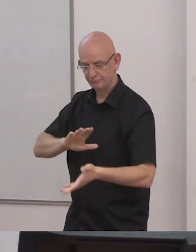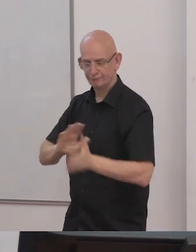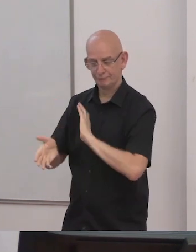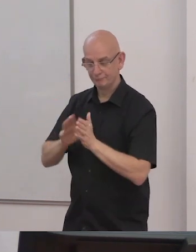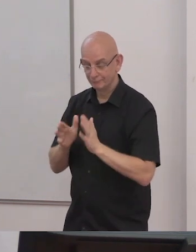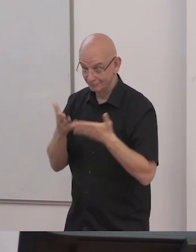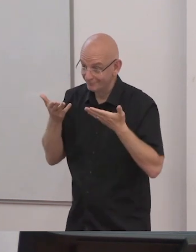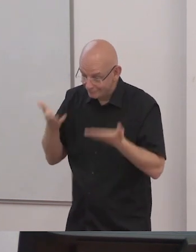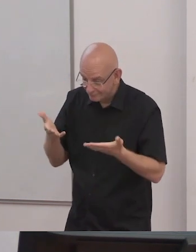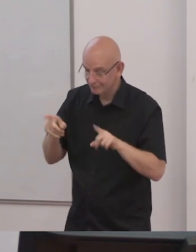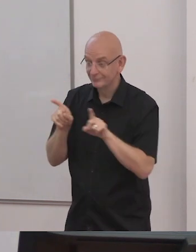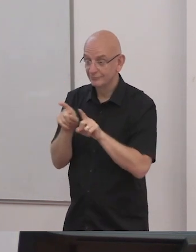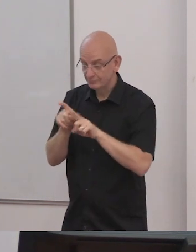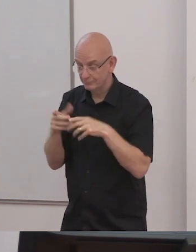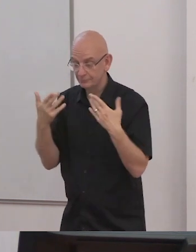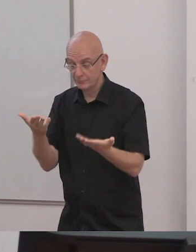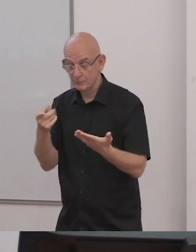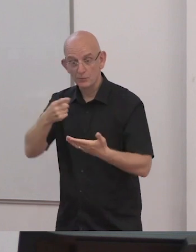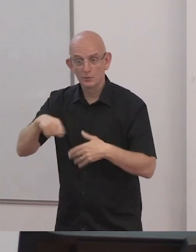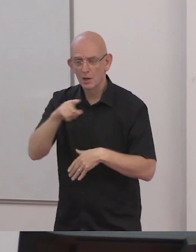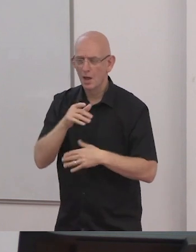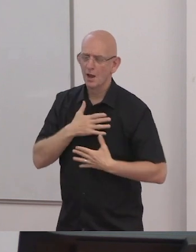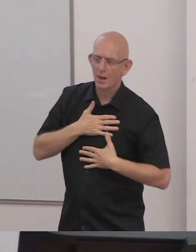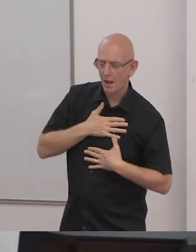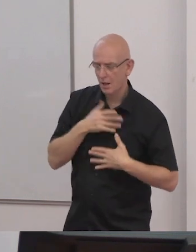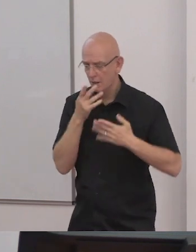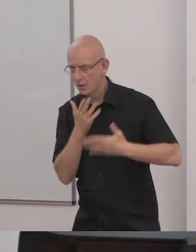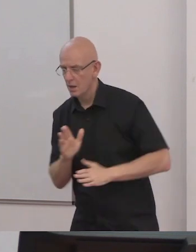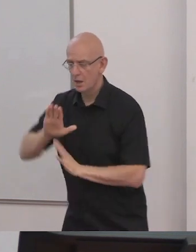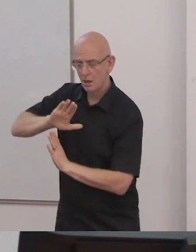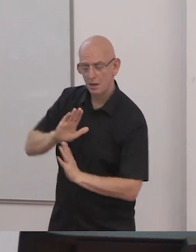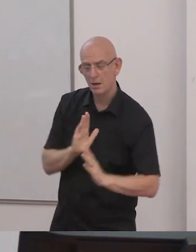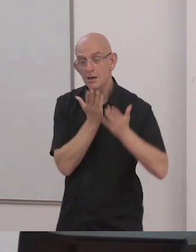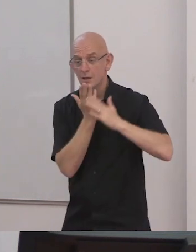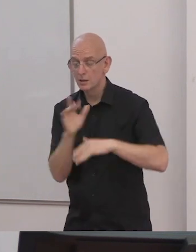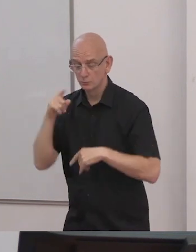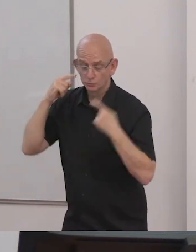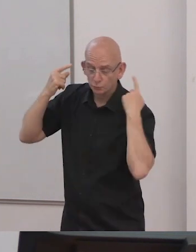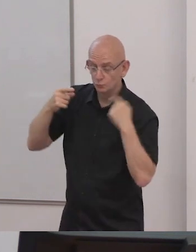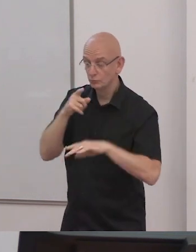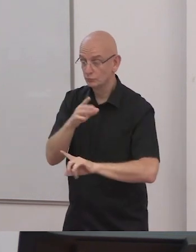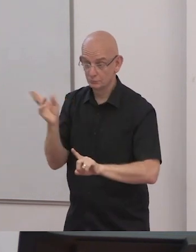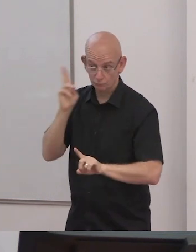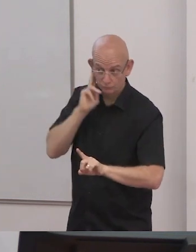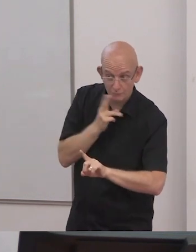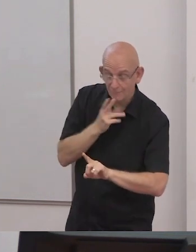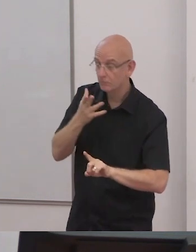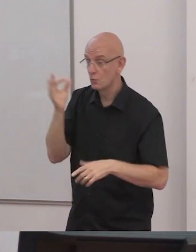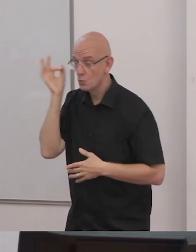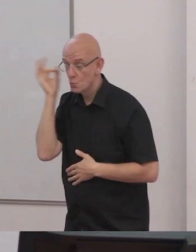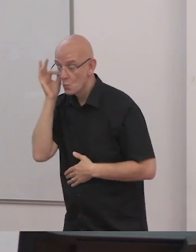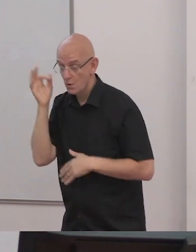student is keen to learn braille because of the enormous benefits of being able to continue to read